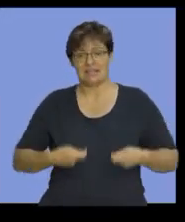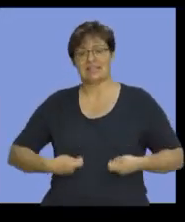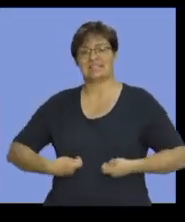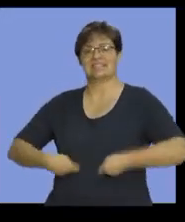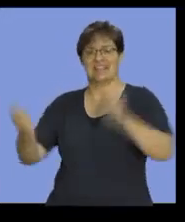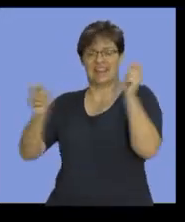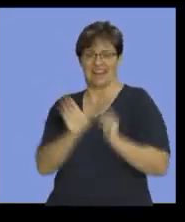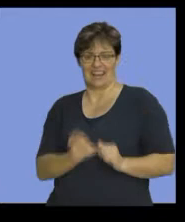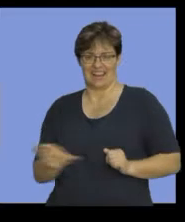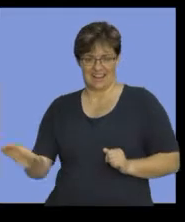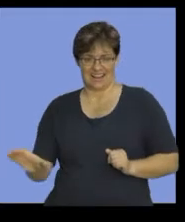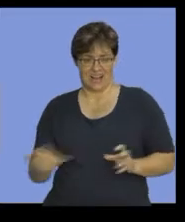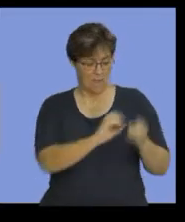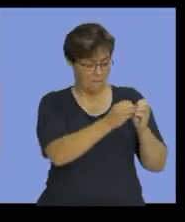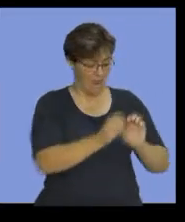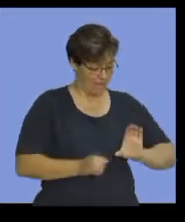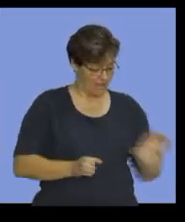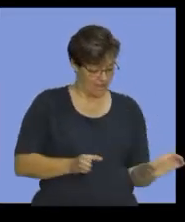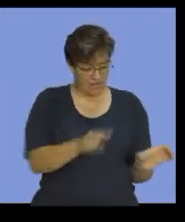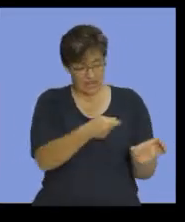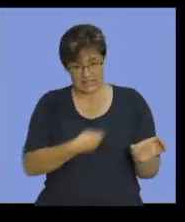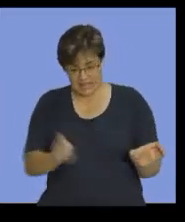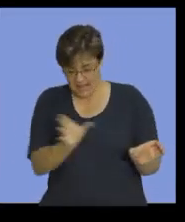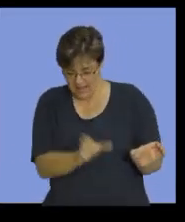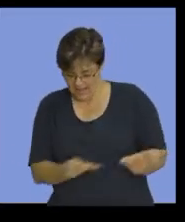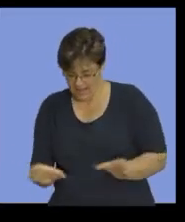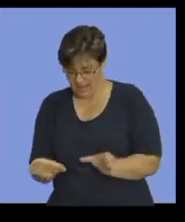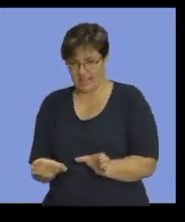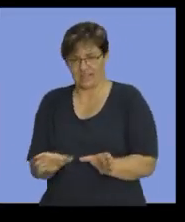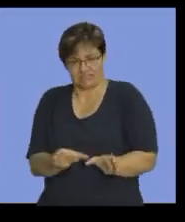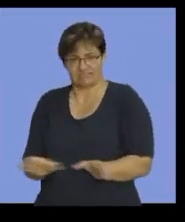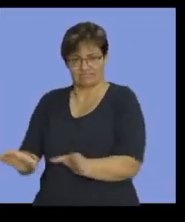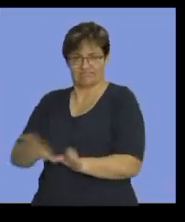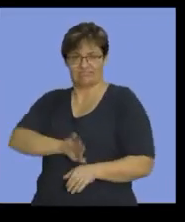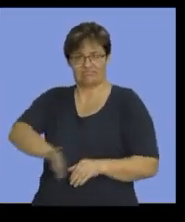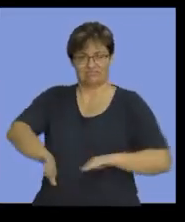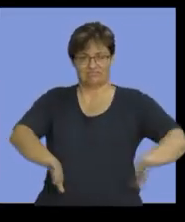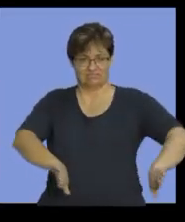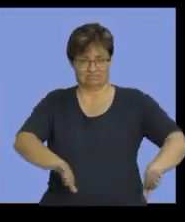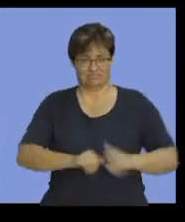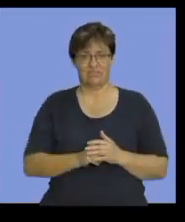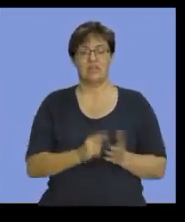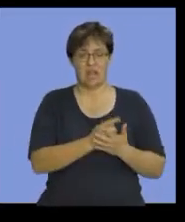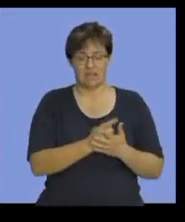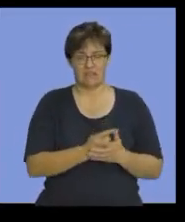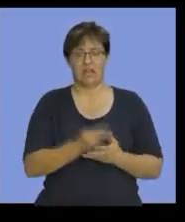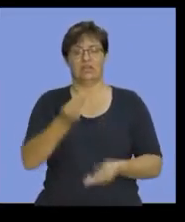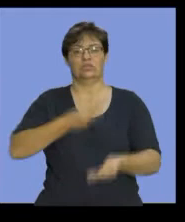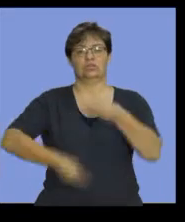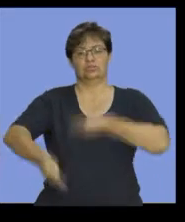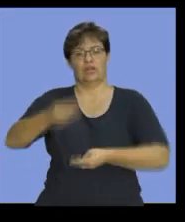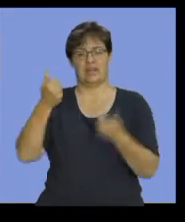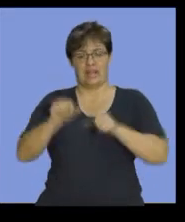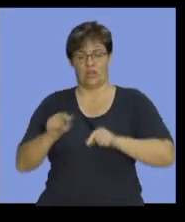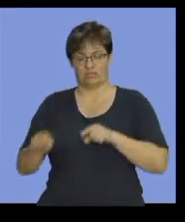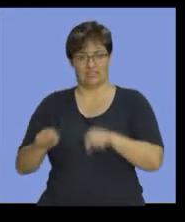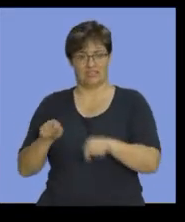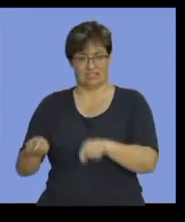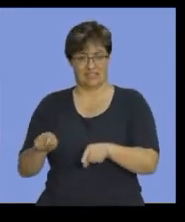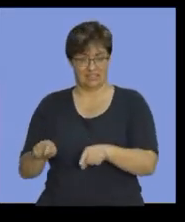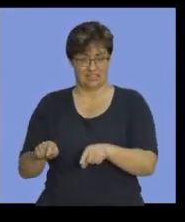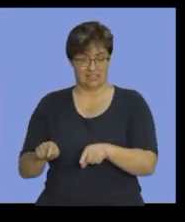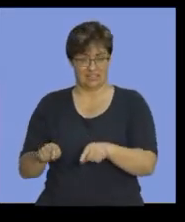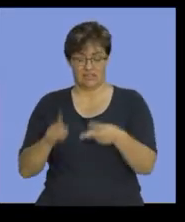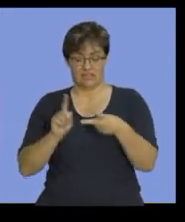selling of the product. And therefore, they go into your trading account and